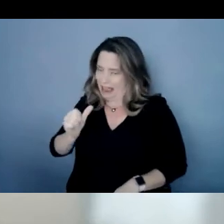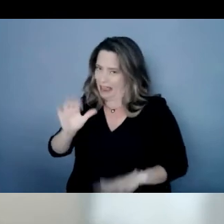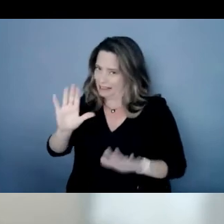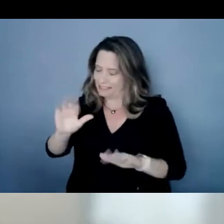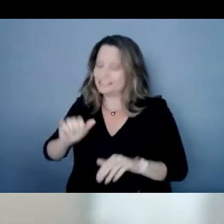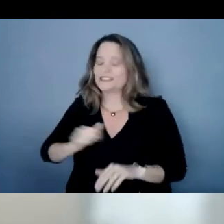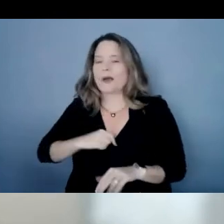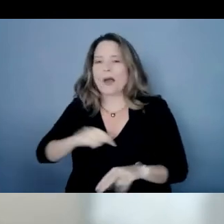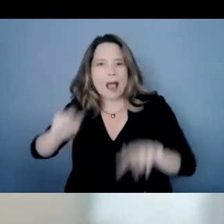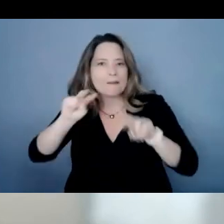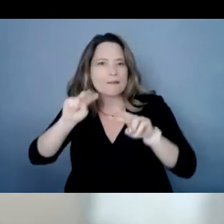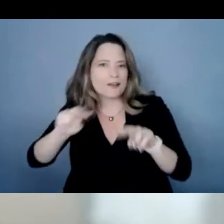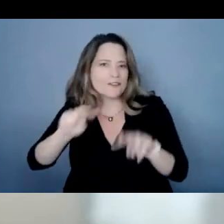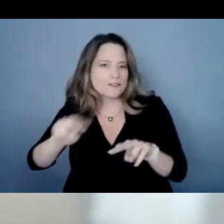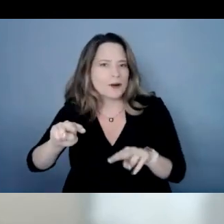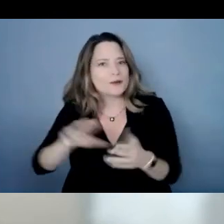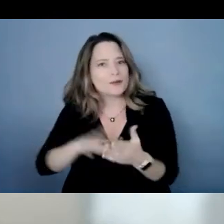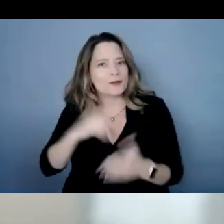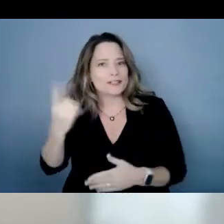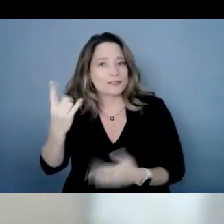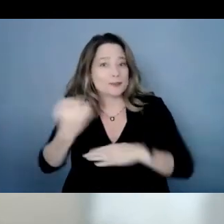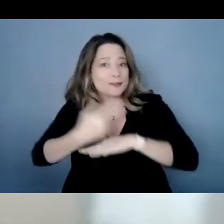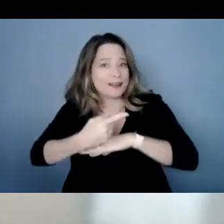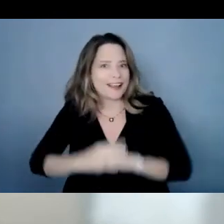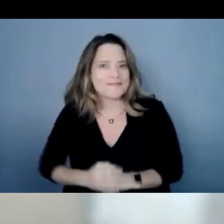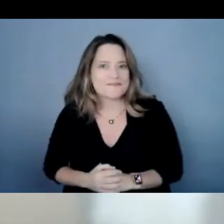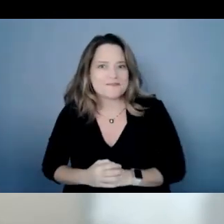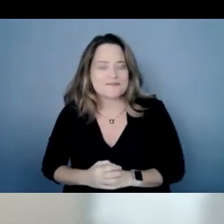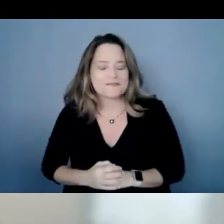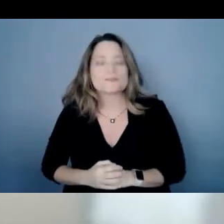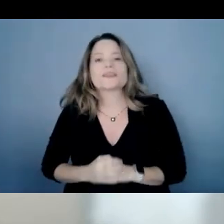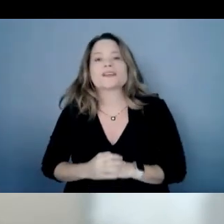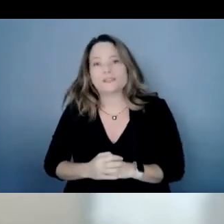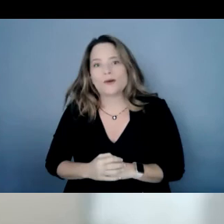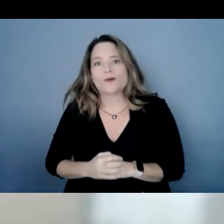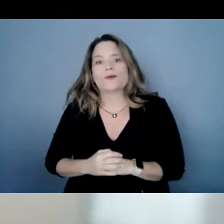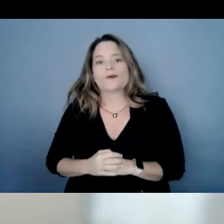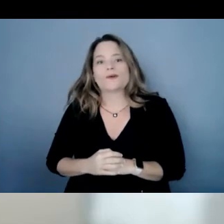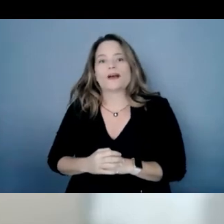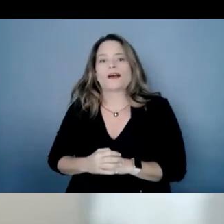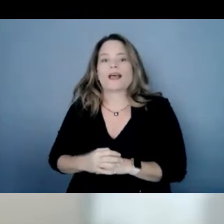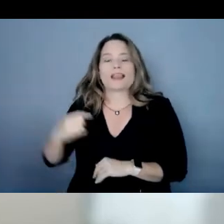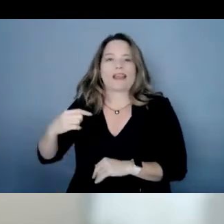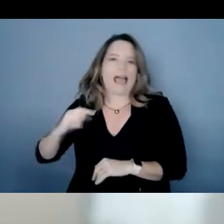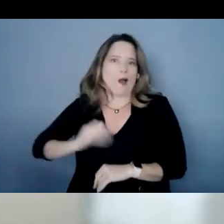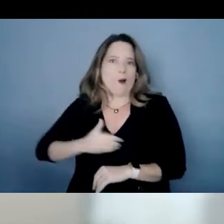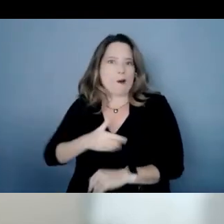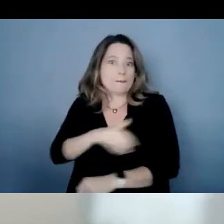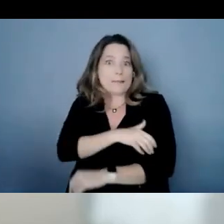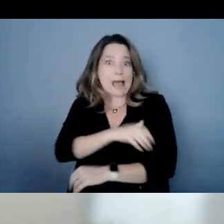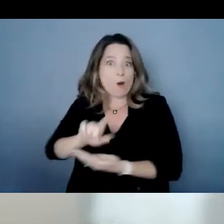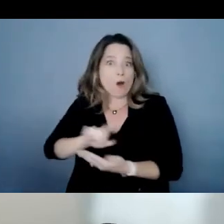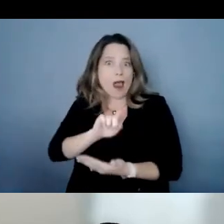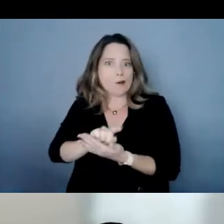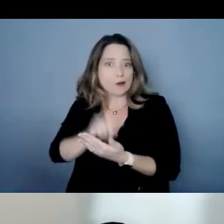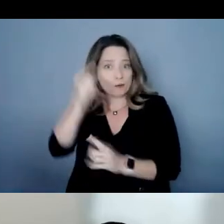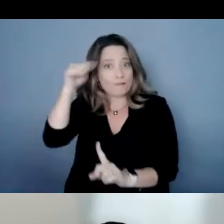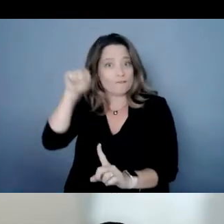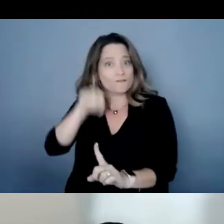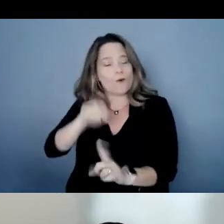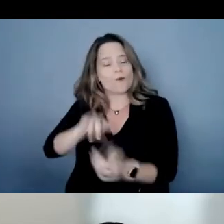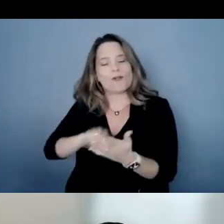looking forward to learning something today that's what these empower hours are all about learning all aspects of